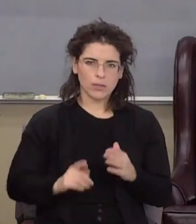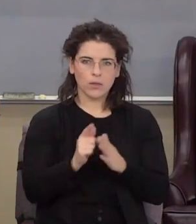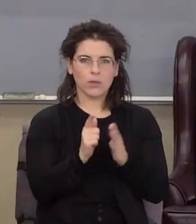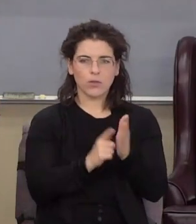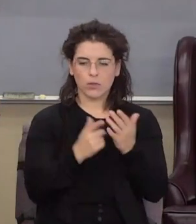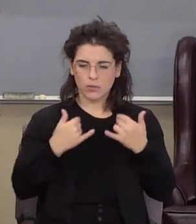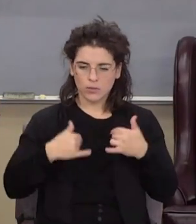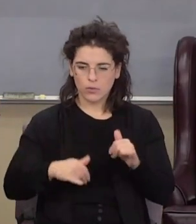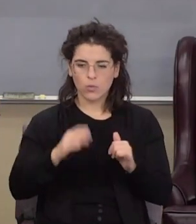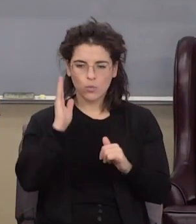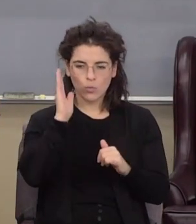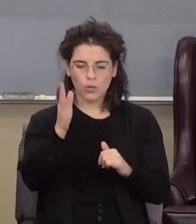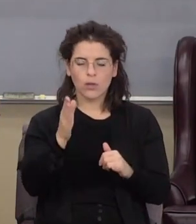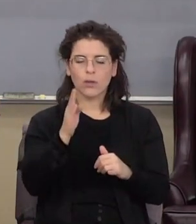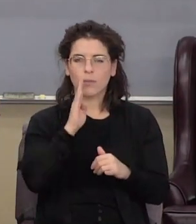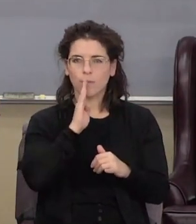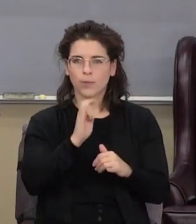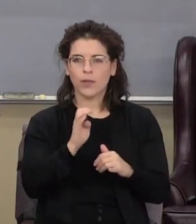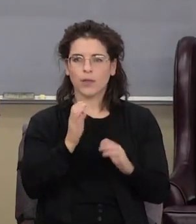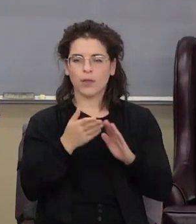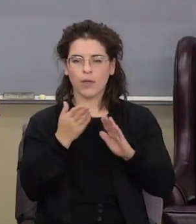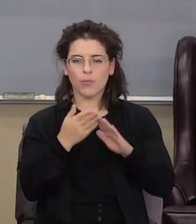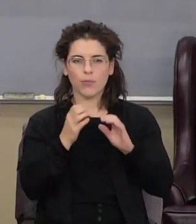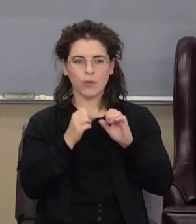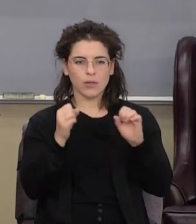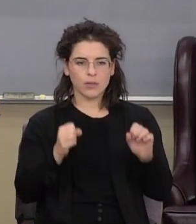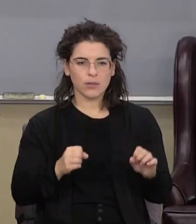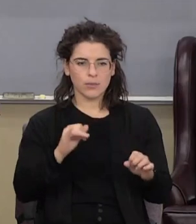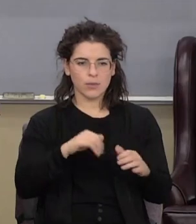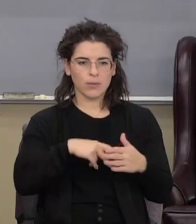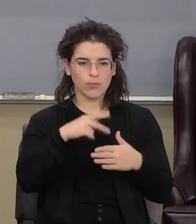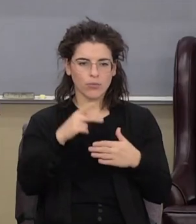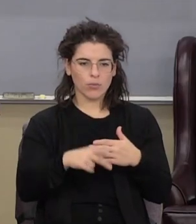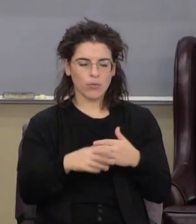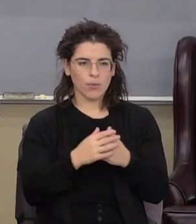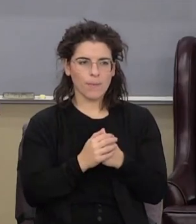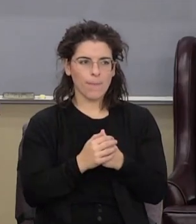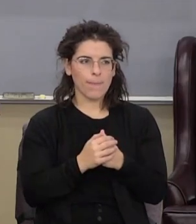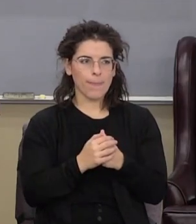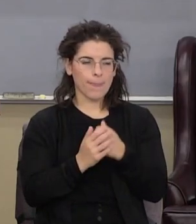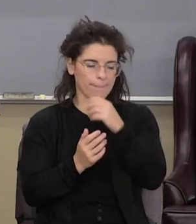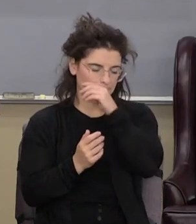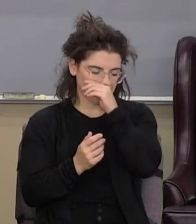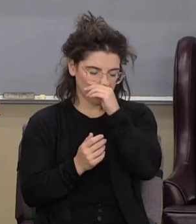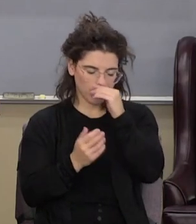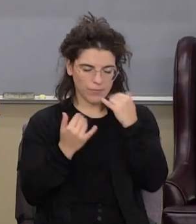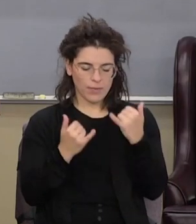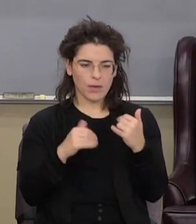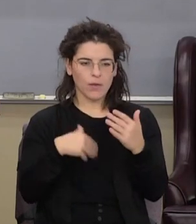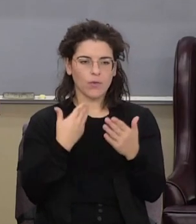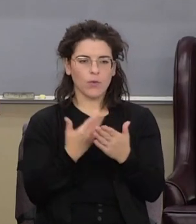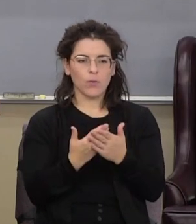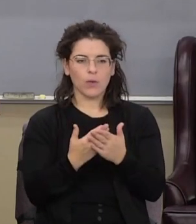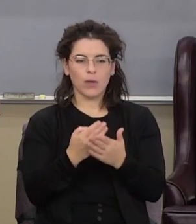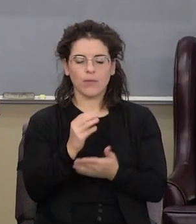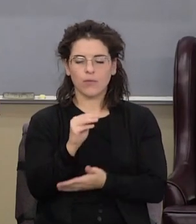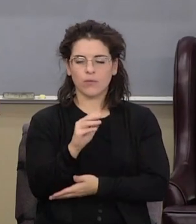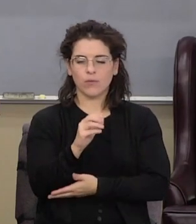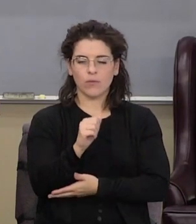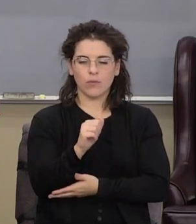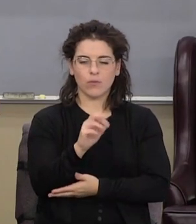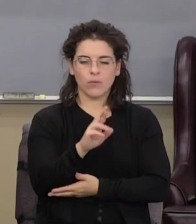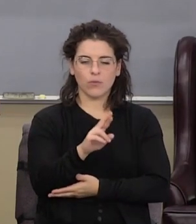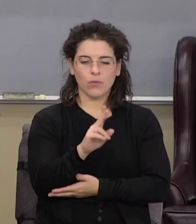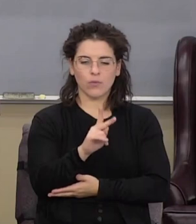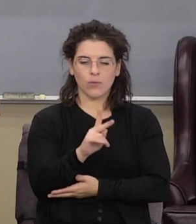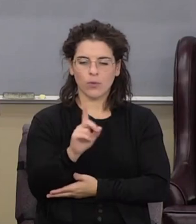to be, the law is going to be the operating system in that program. Now, if you come to Mark chapter 1, you'll see